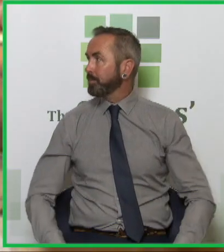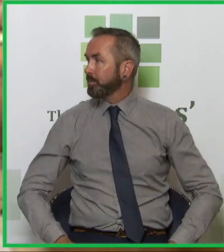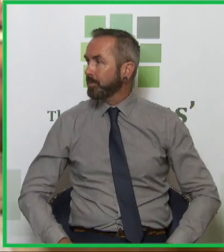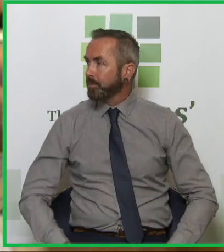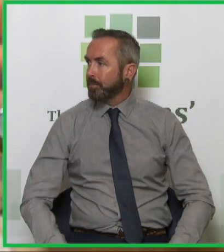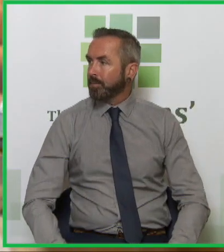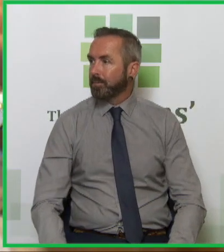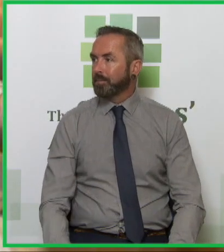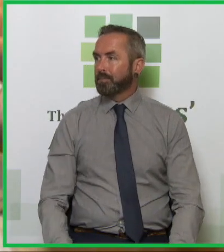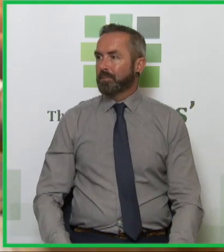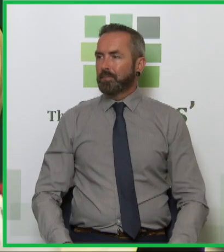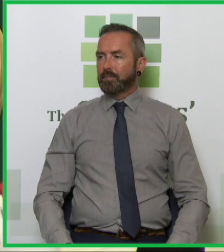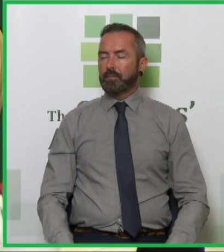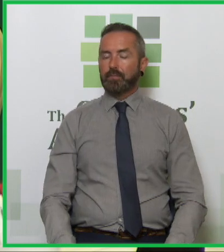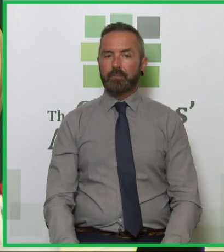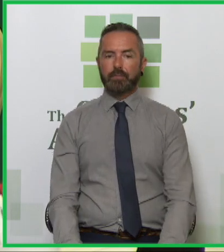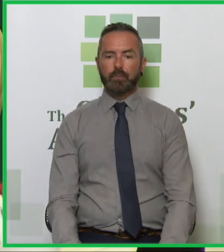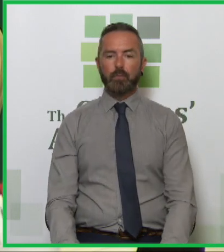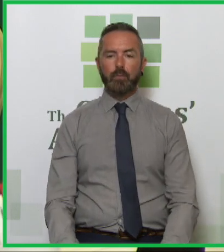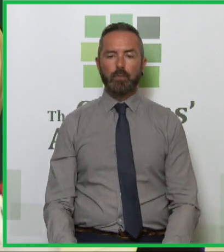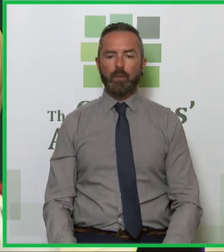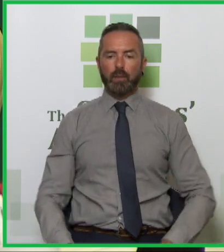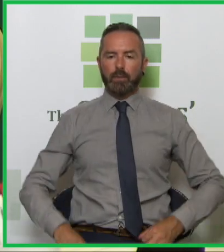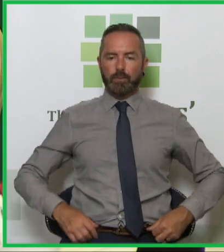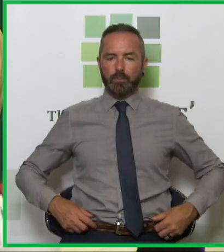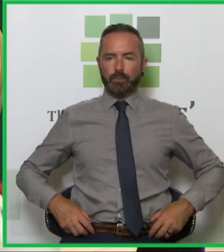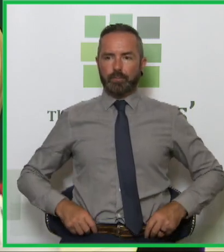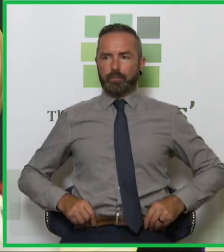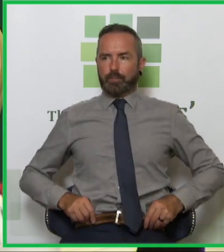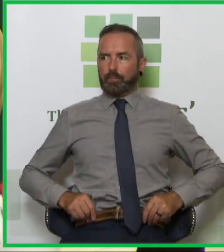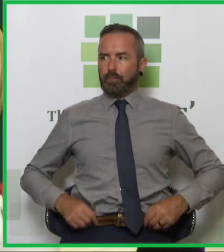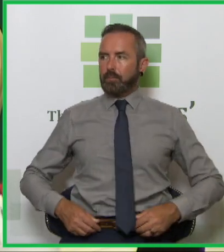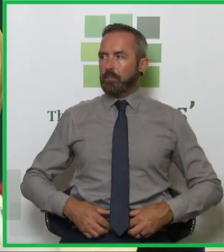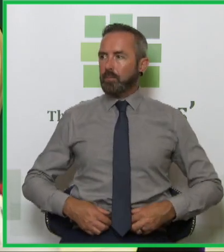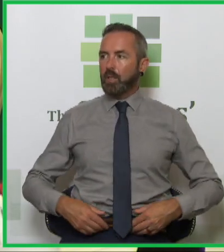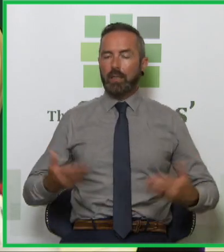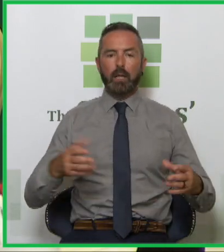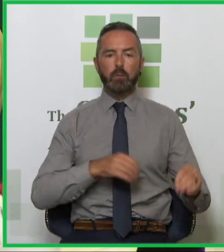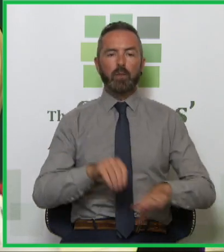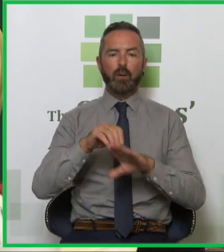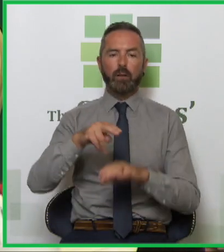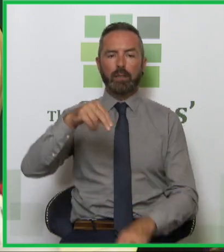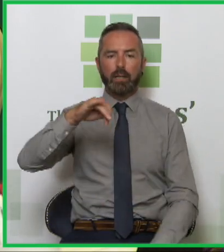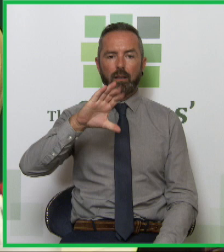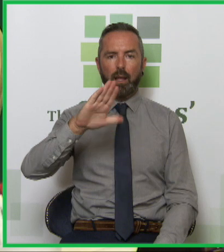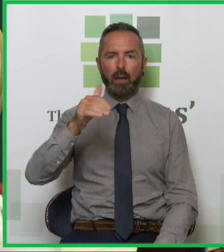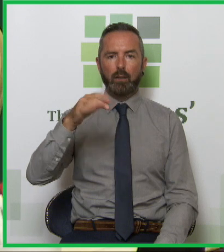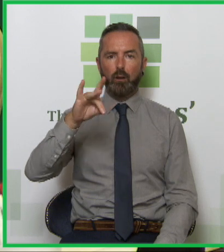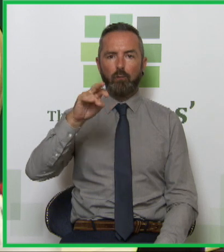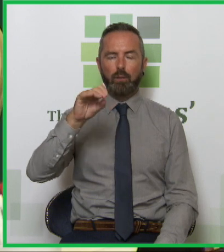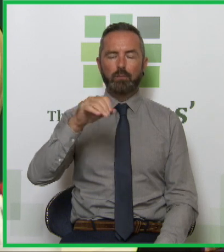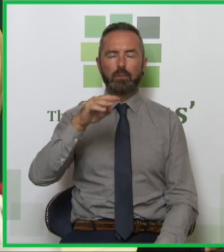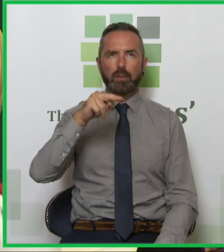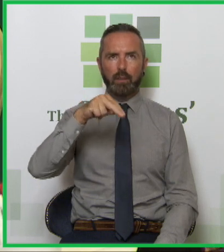underestimated. Okay I'm going to move now straight away to Nicola Corrigan, it's a nice segue in from that presentation and Nicola